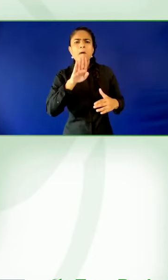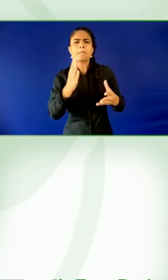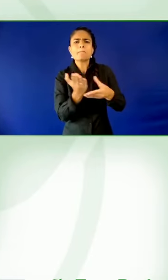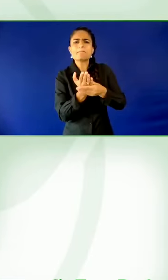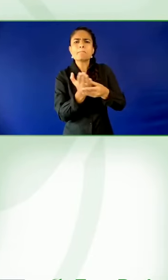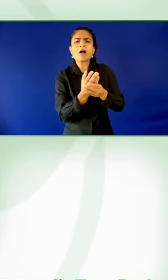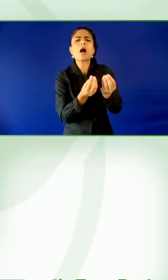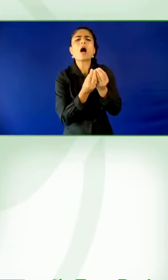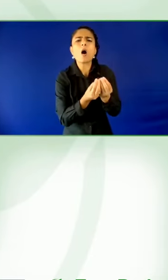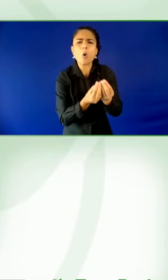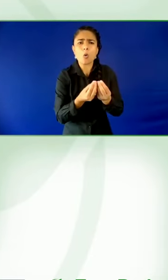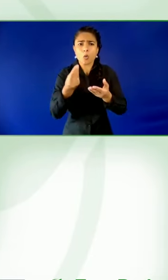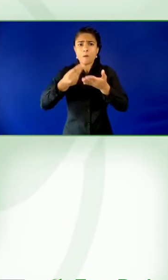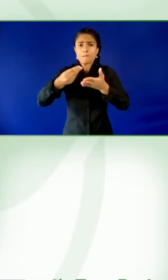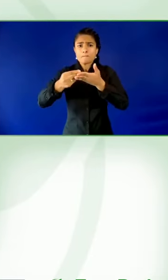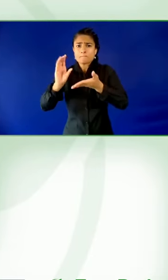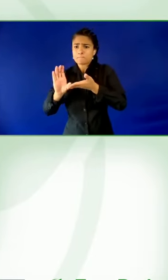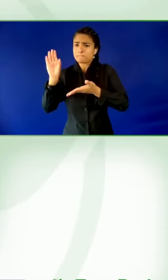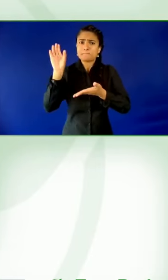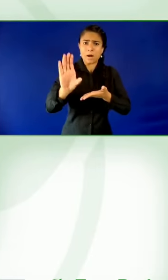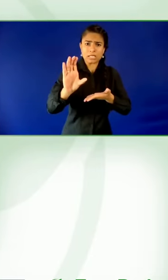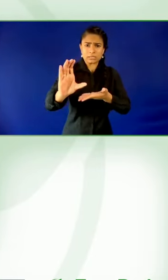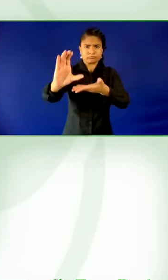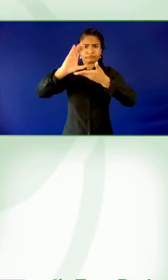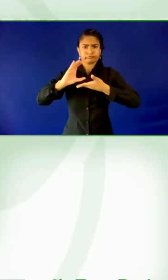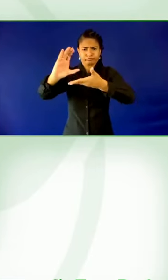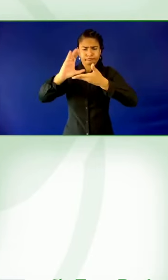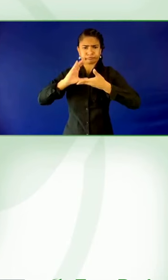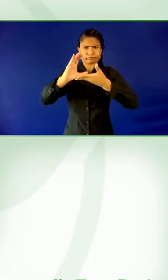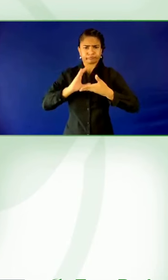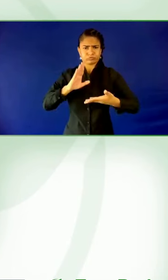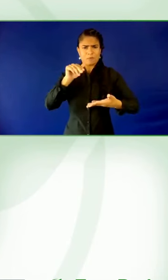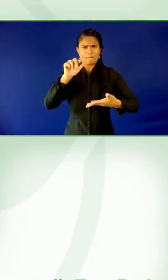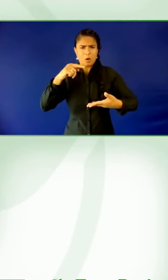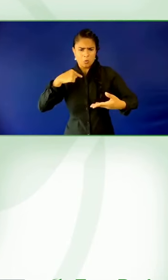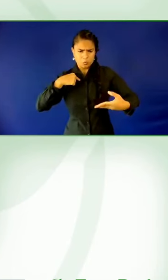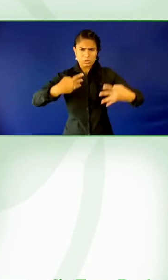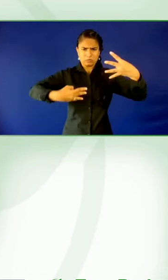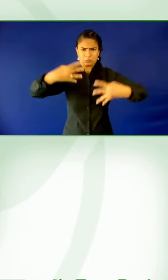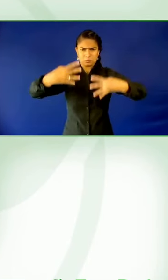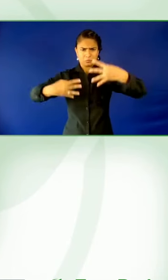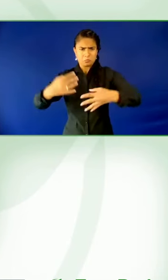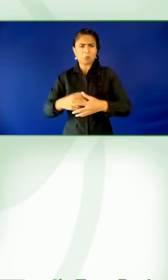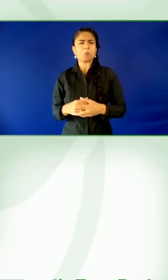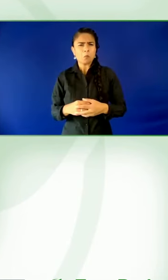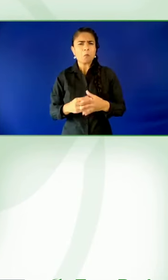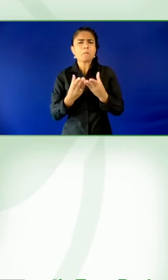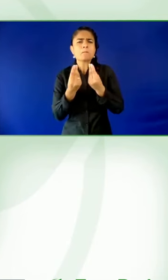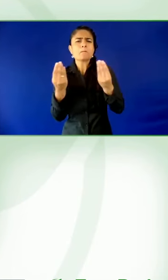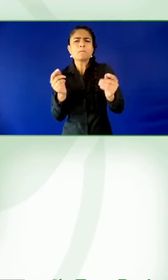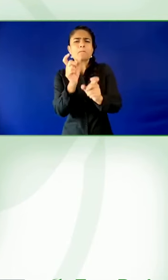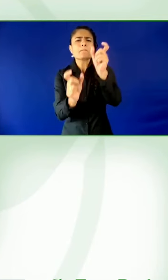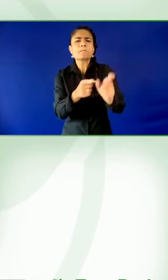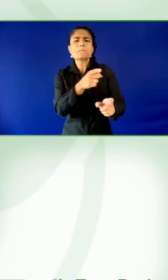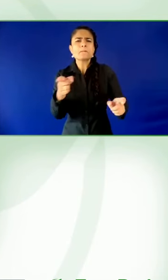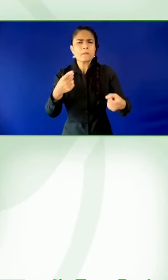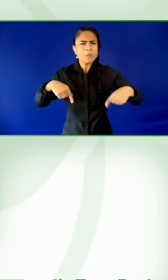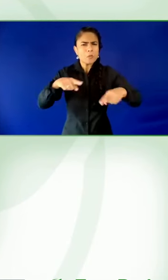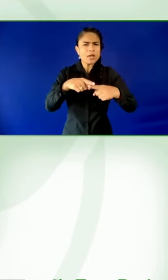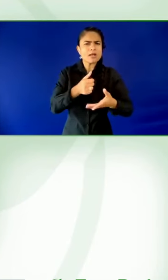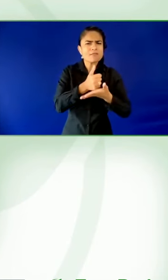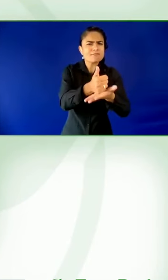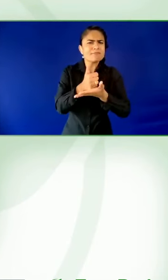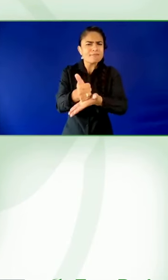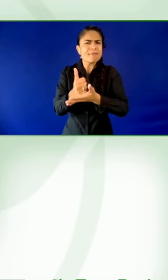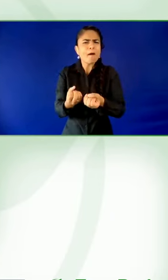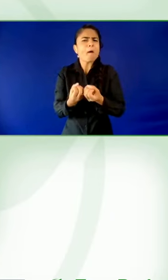we going to get that return on investment? And part of the challenge is we're not measuring, we're not asking. And so, we're unable, if we're